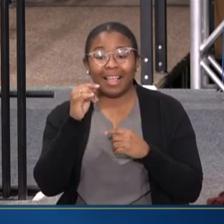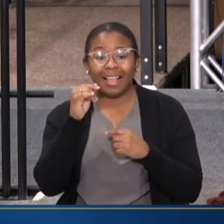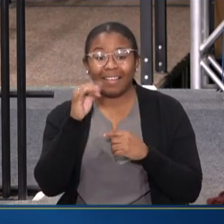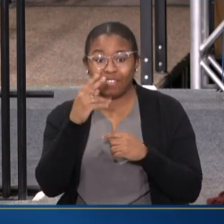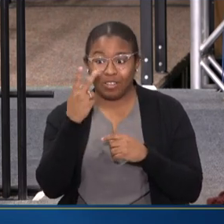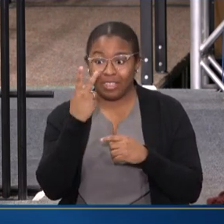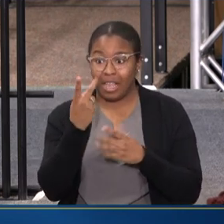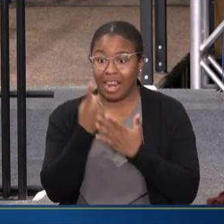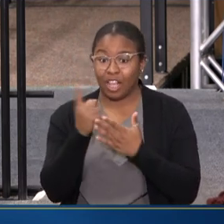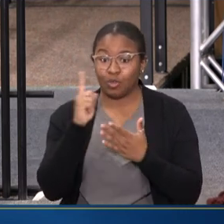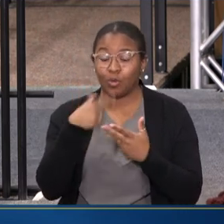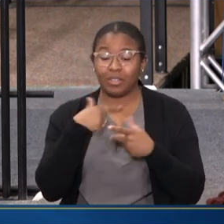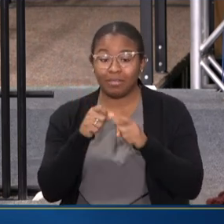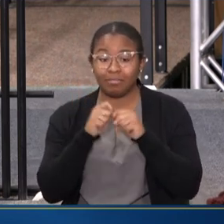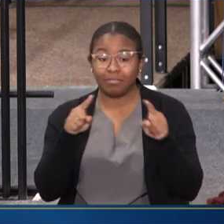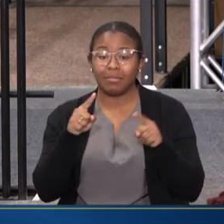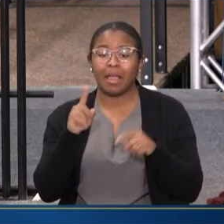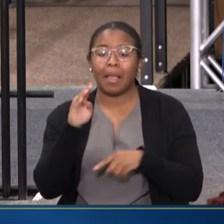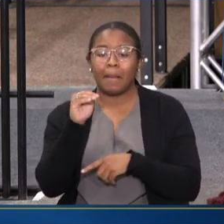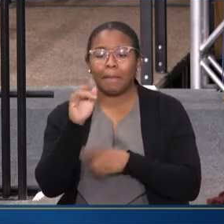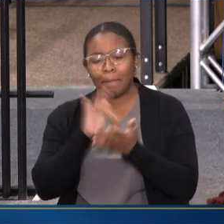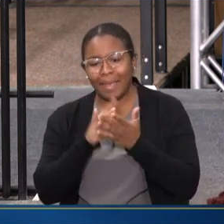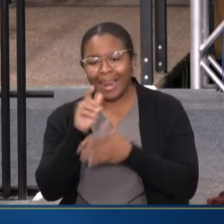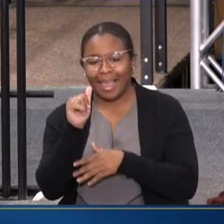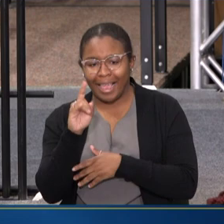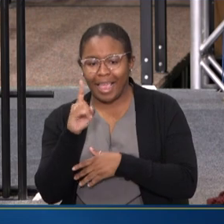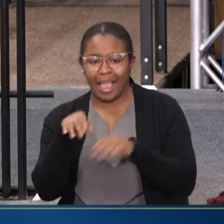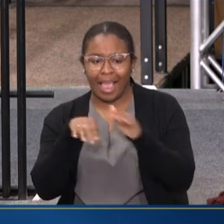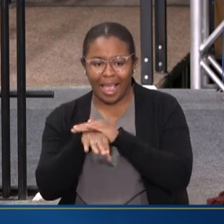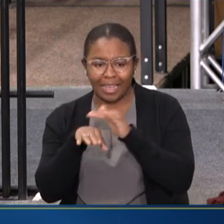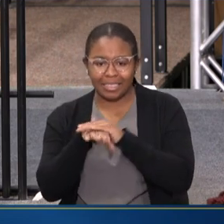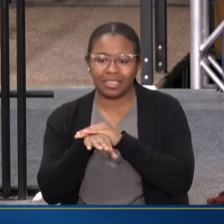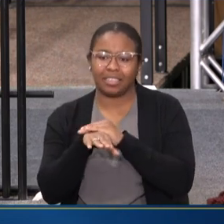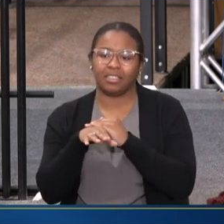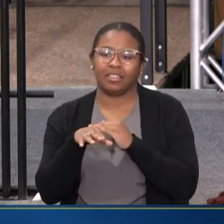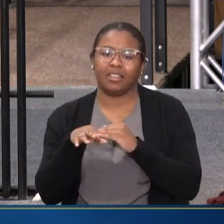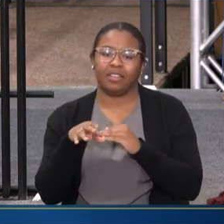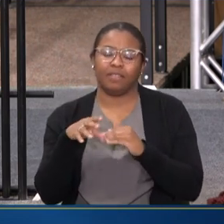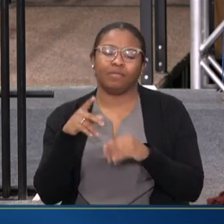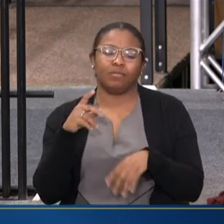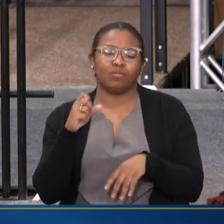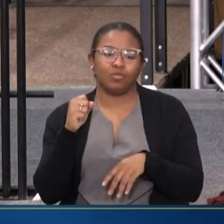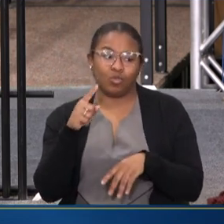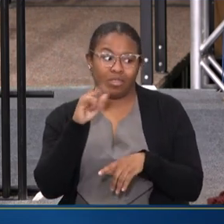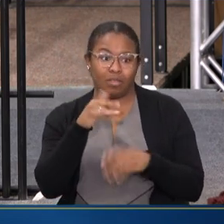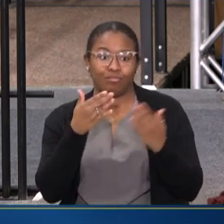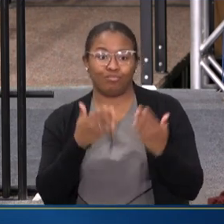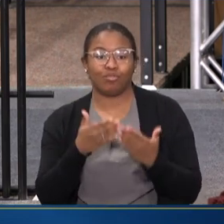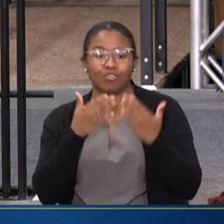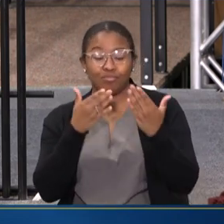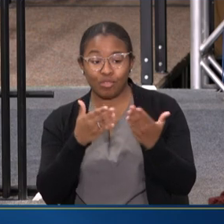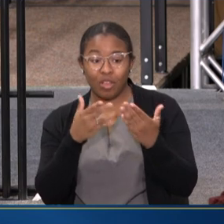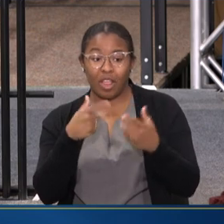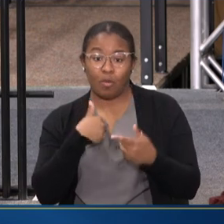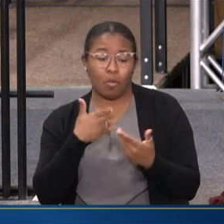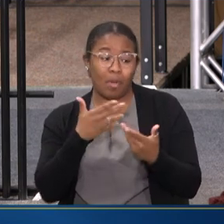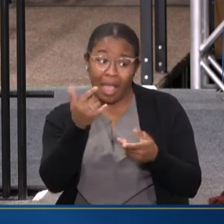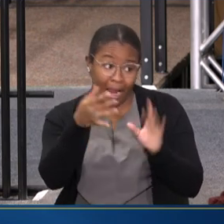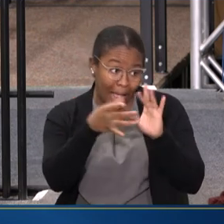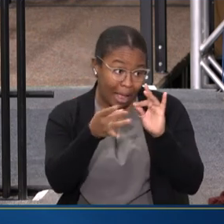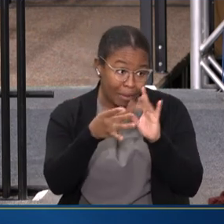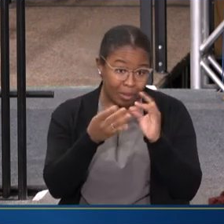WEEK, WE RELEASED OUR MEDICAID ACCESS AND MANAGED CARE RULES WHERE WE'RE, WHICH ARE PROPOSED AND WE WELCOME COMMENTS.